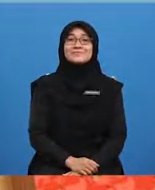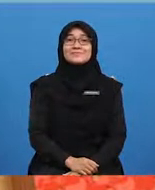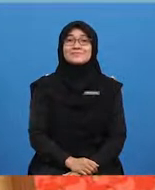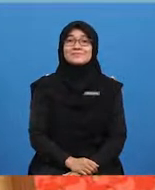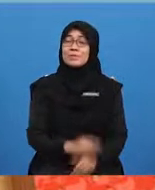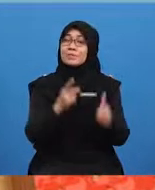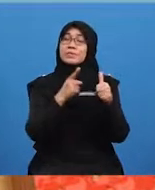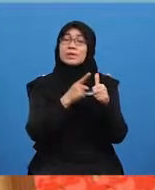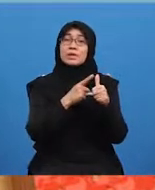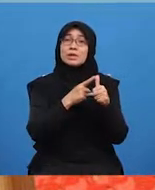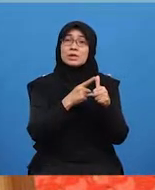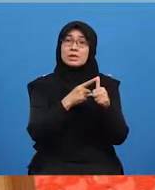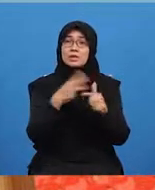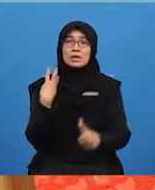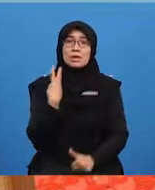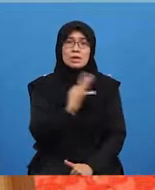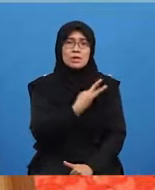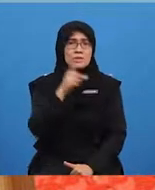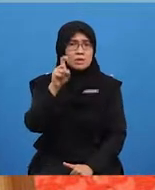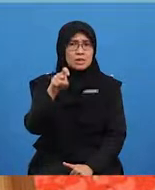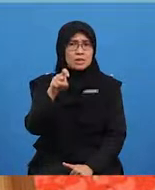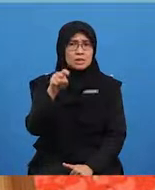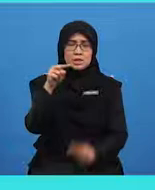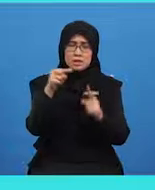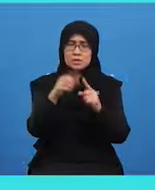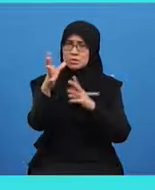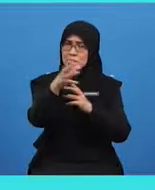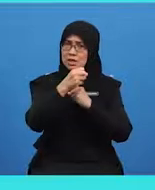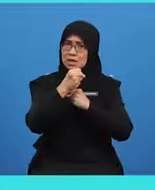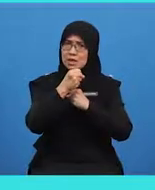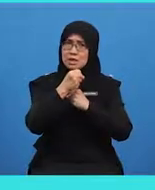First, we need to get...